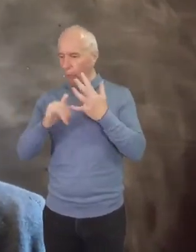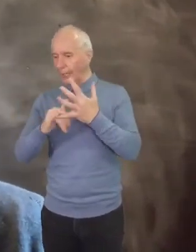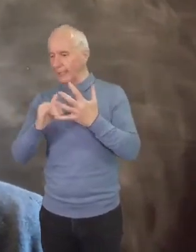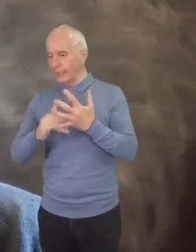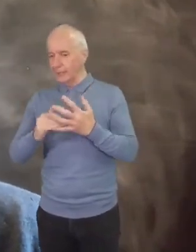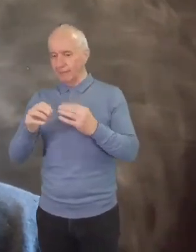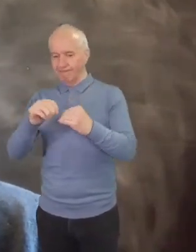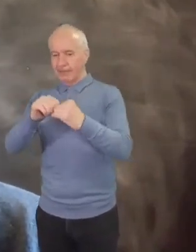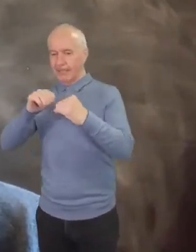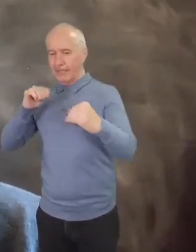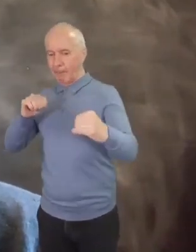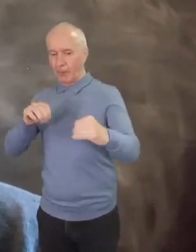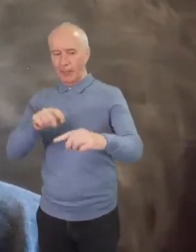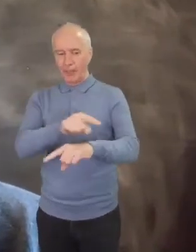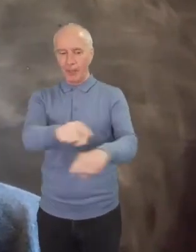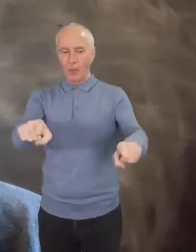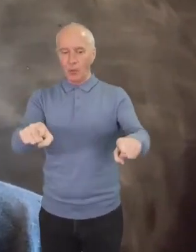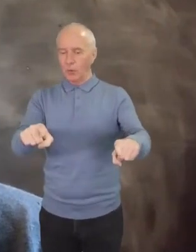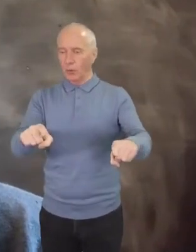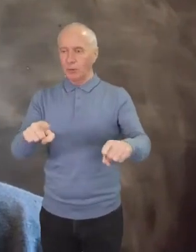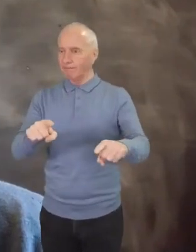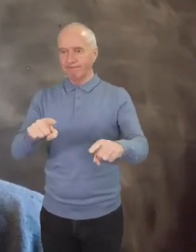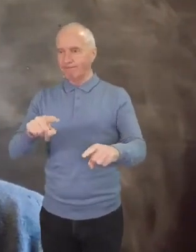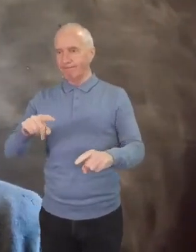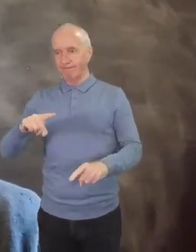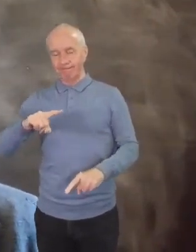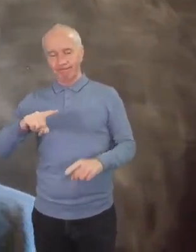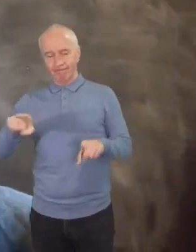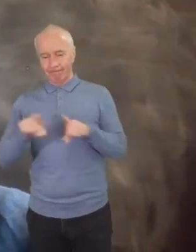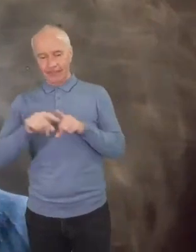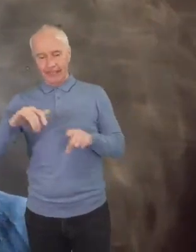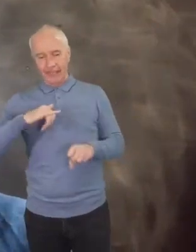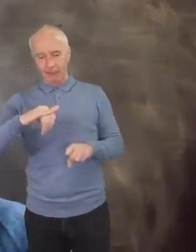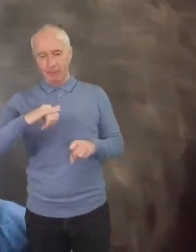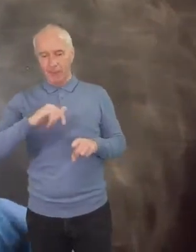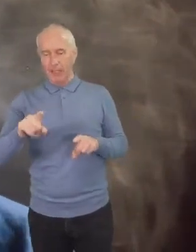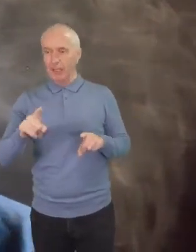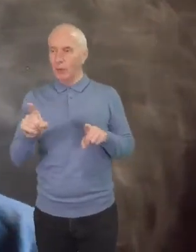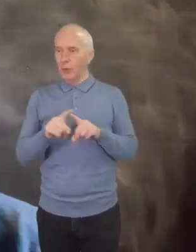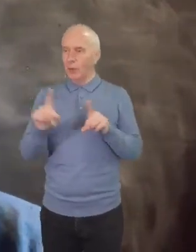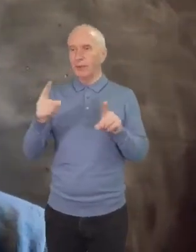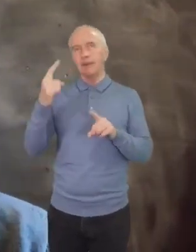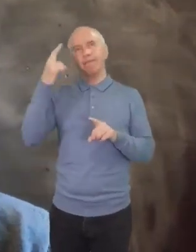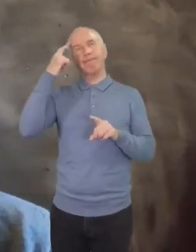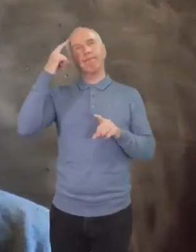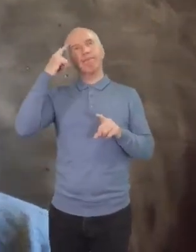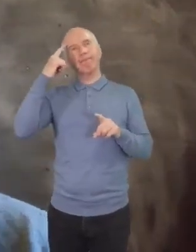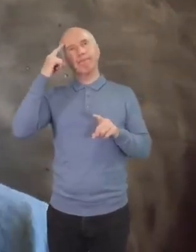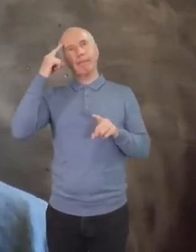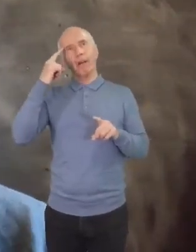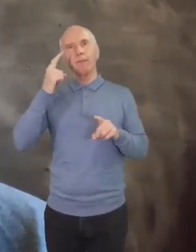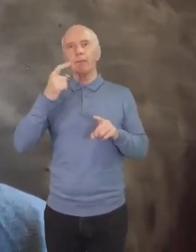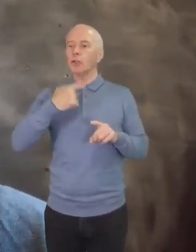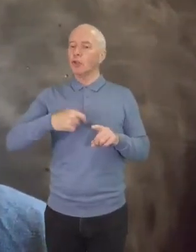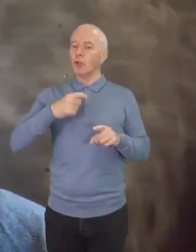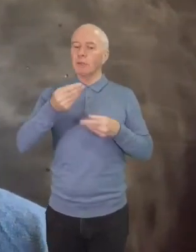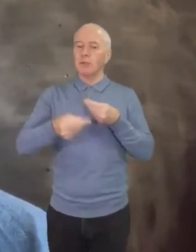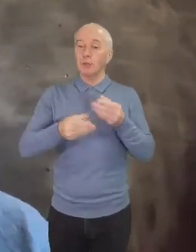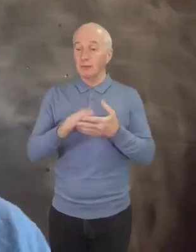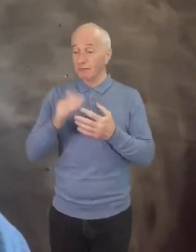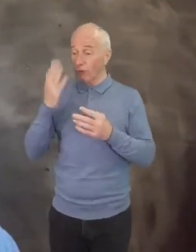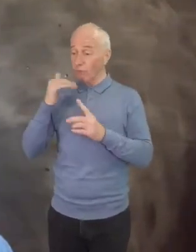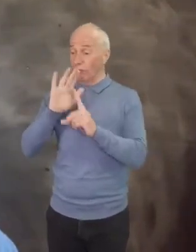harms those who do not naturally fit into our particular assumptions of the human story. Is racism my fault as an